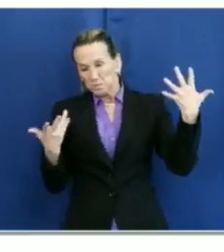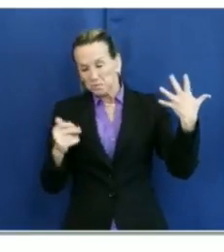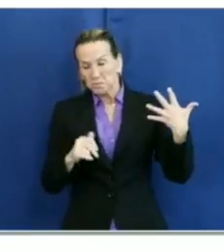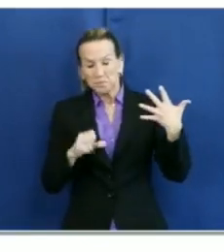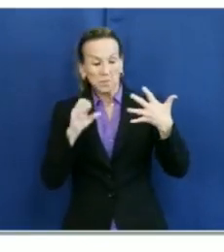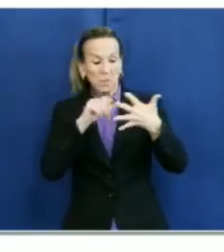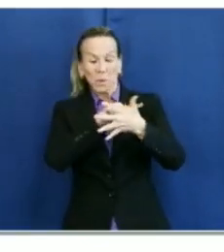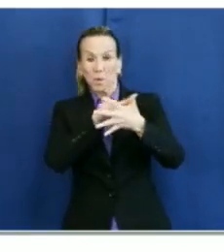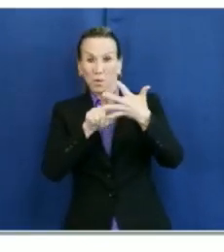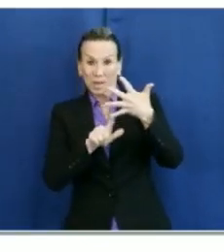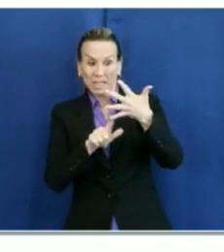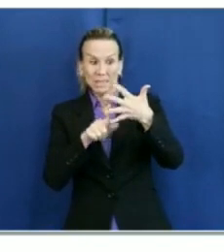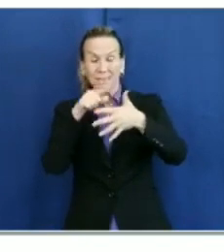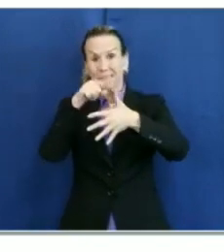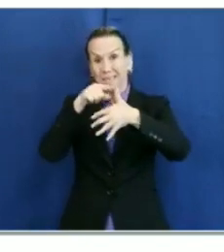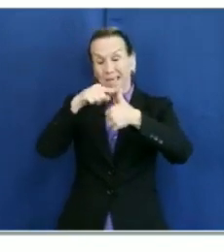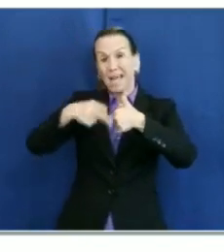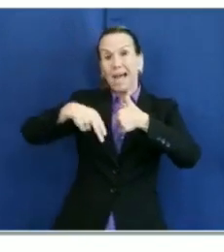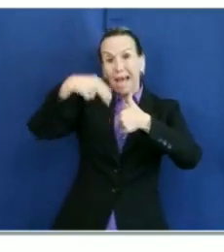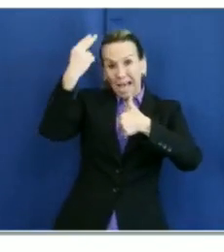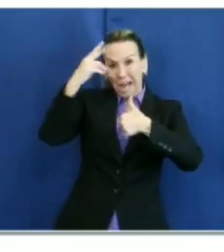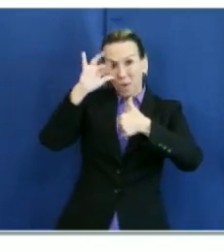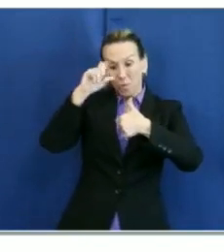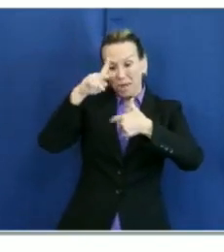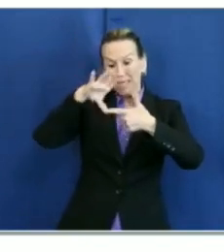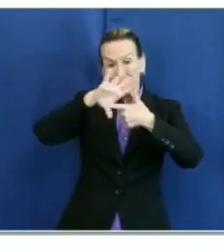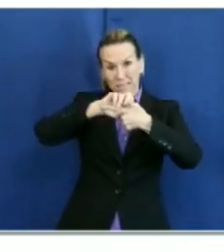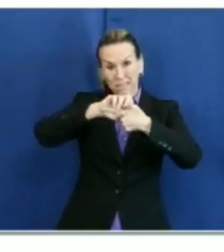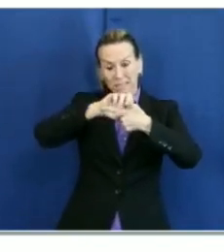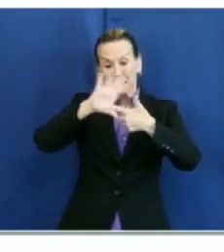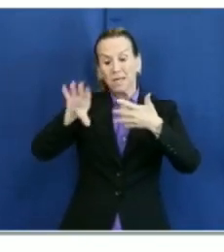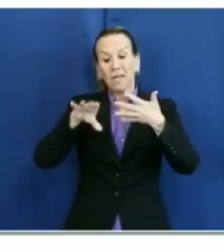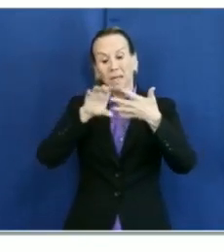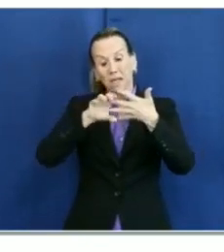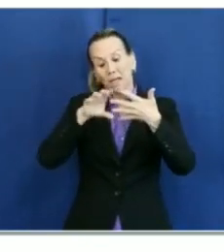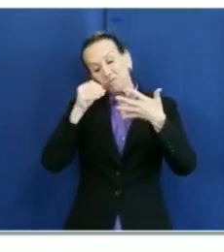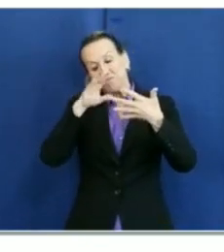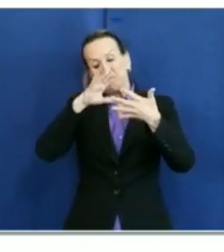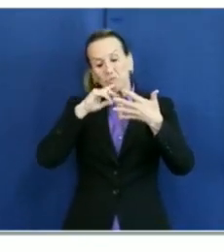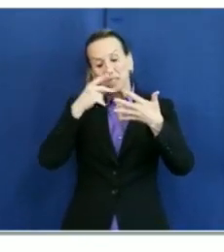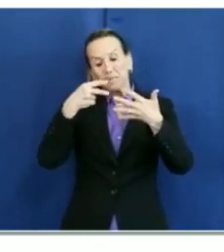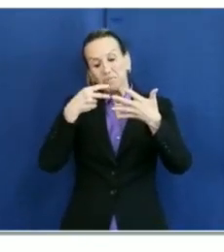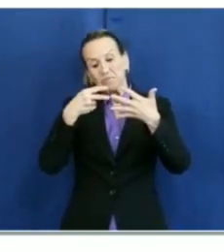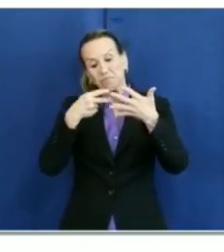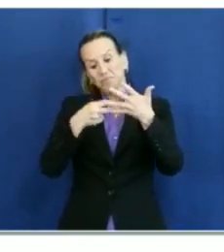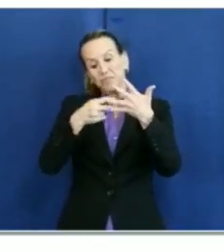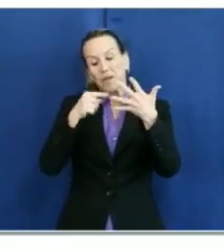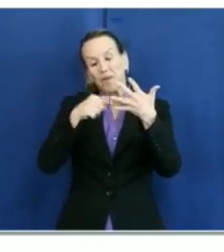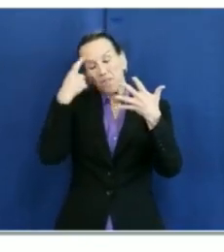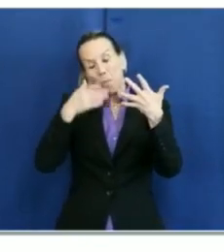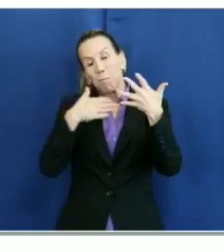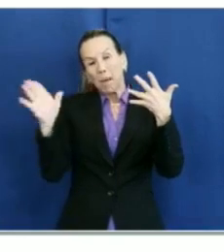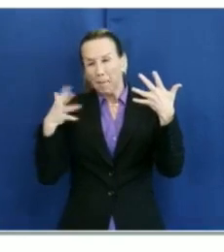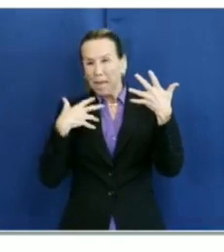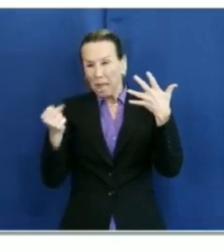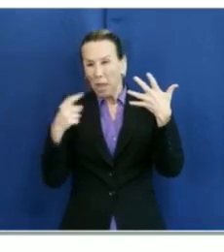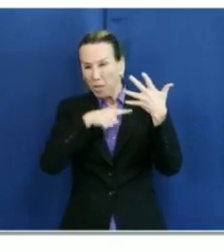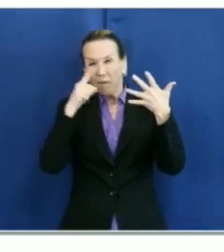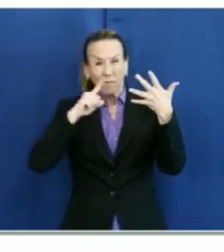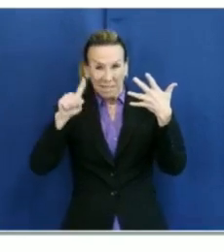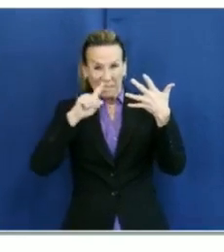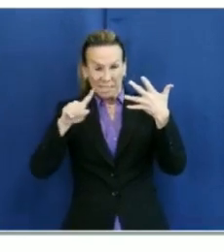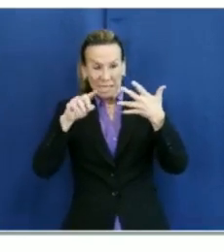one, high-risk symptomatic individuals and public health investigations, particularly related to outbreaks.